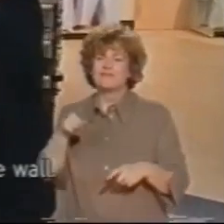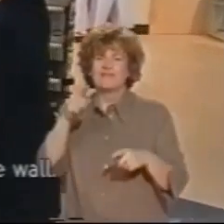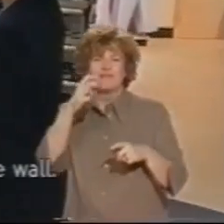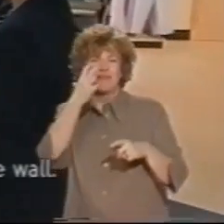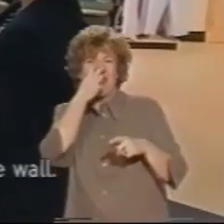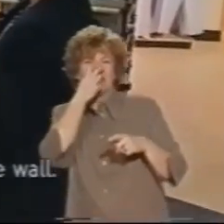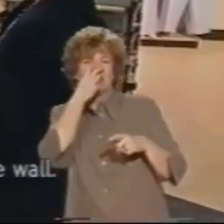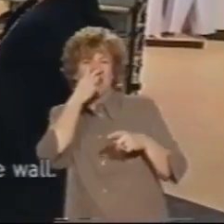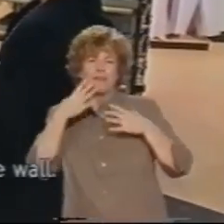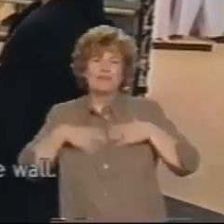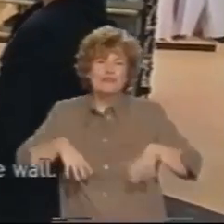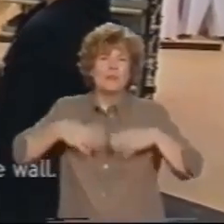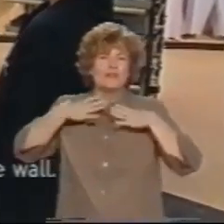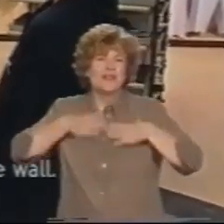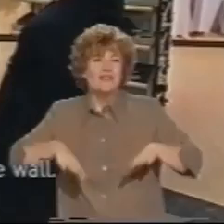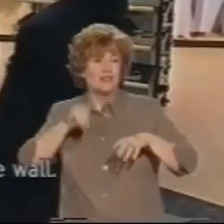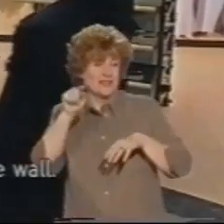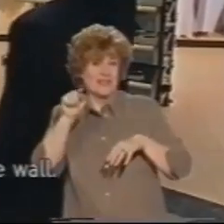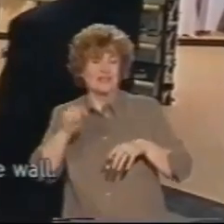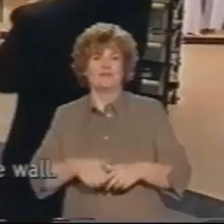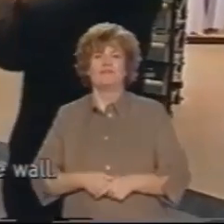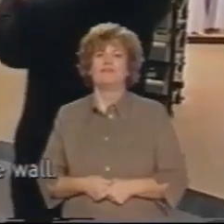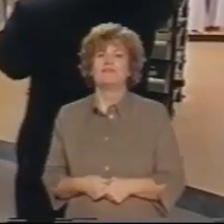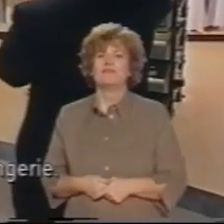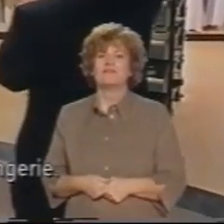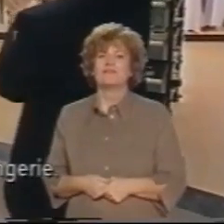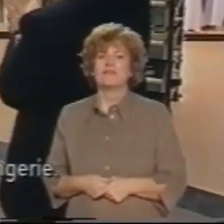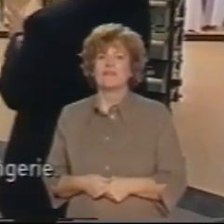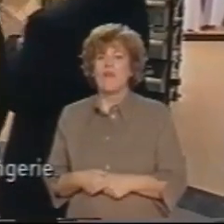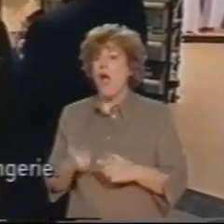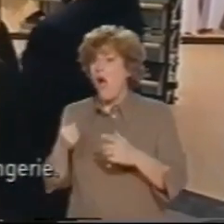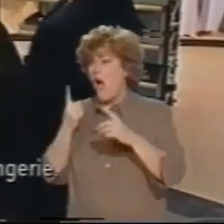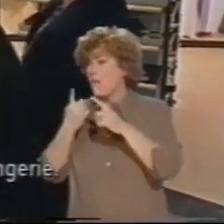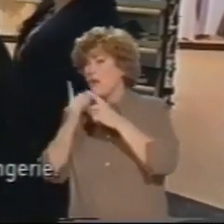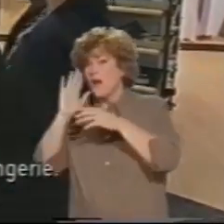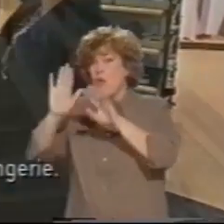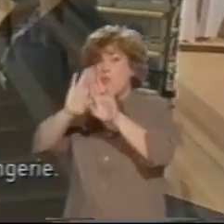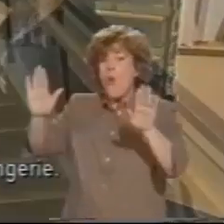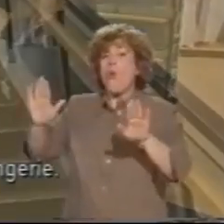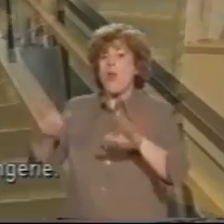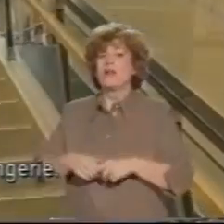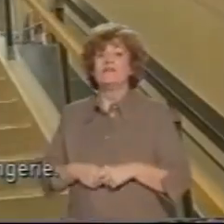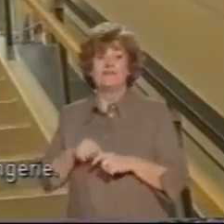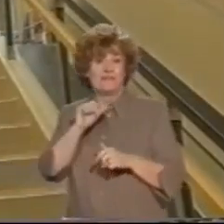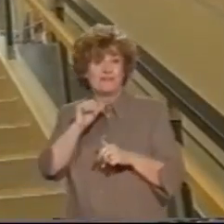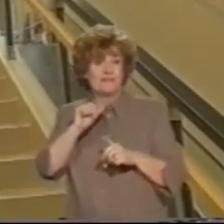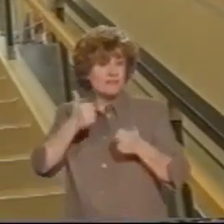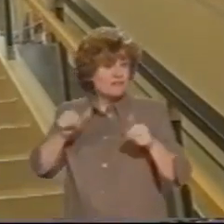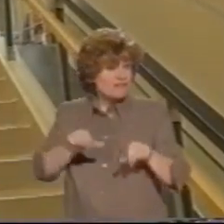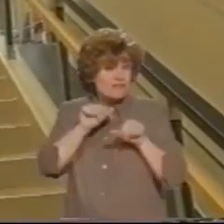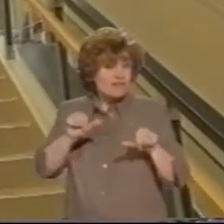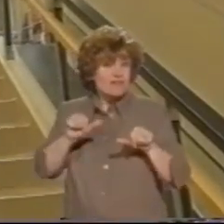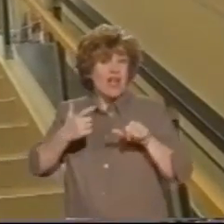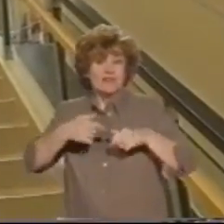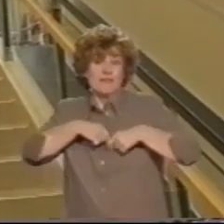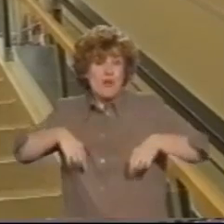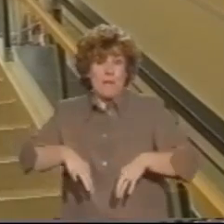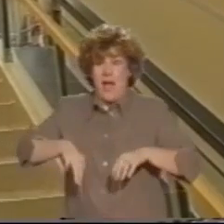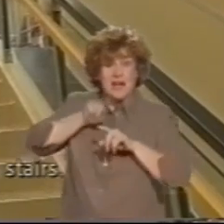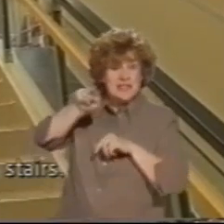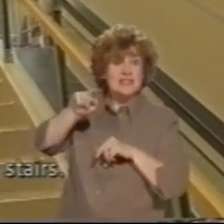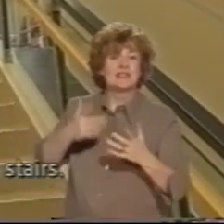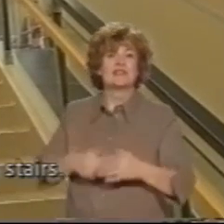Right. Yeah, so it's actually along the back of the wall. So you get your nightwear all along and then you get all your lingerie. That's a good girl.